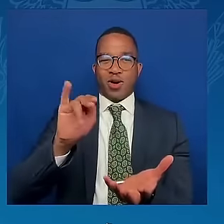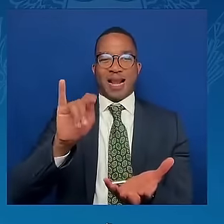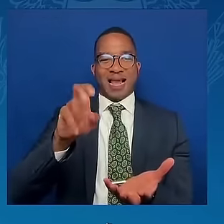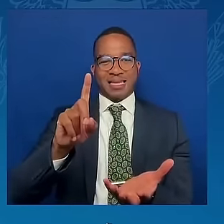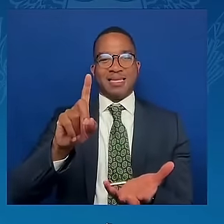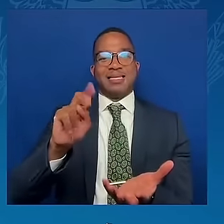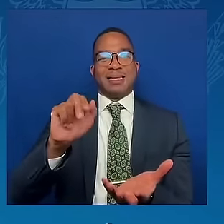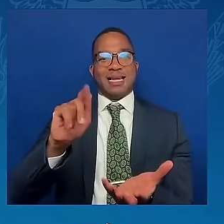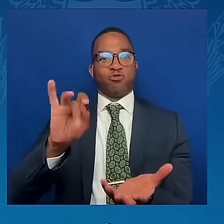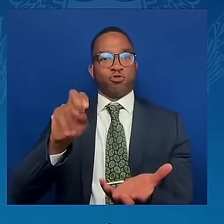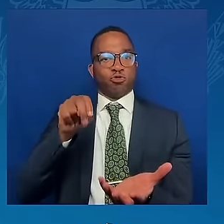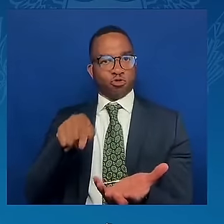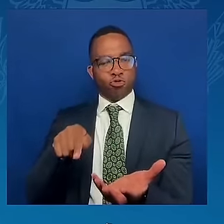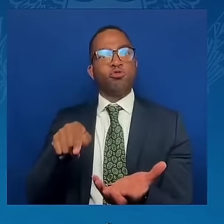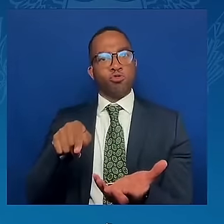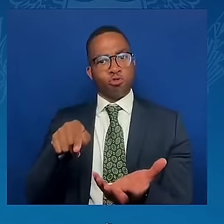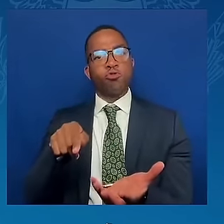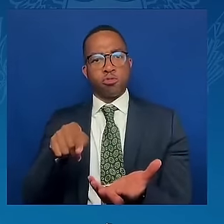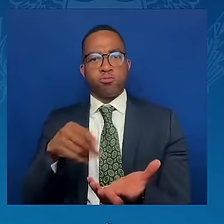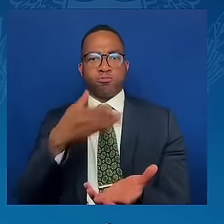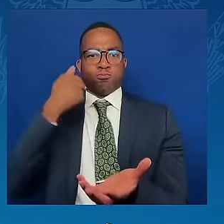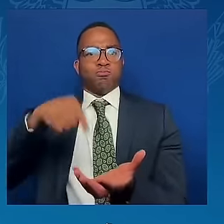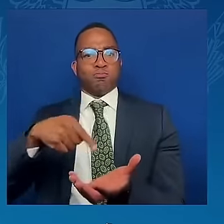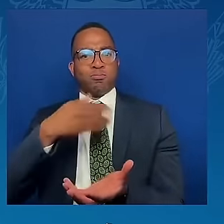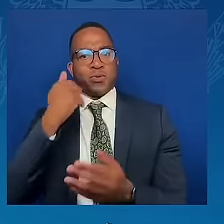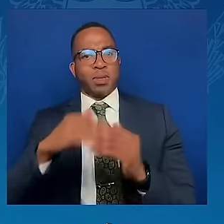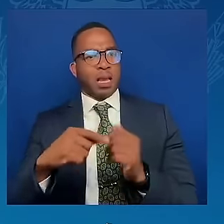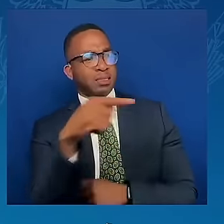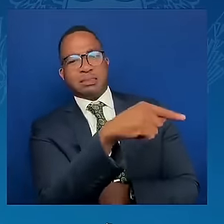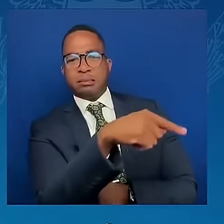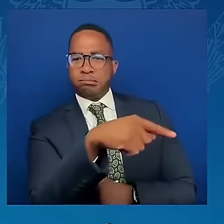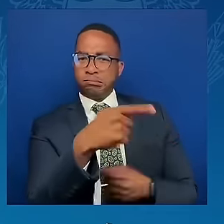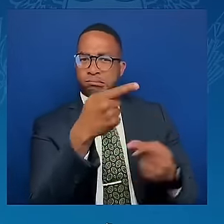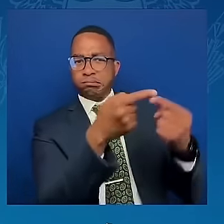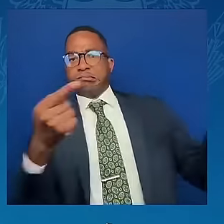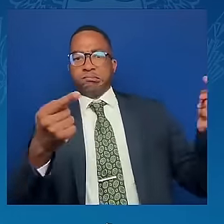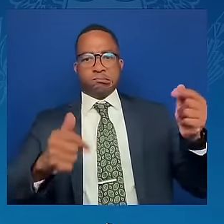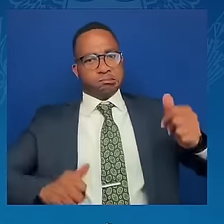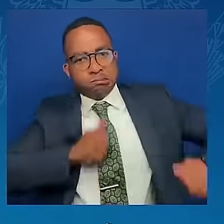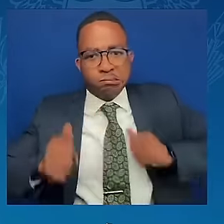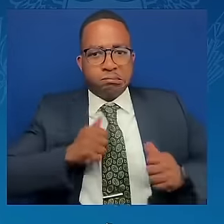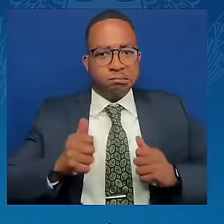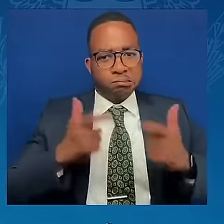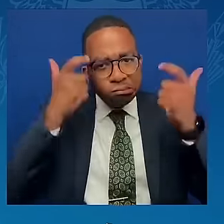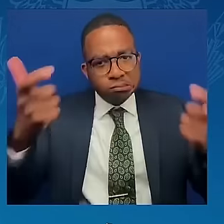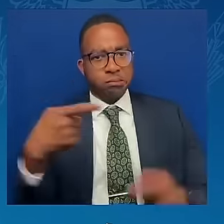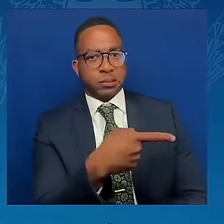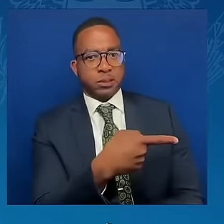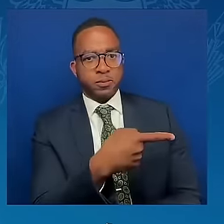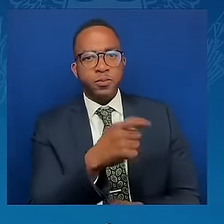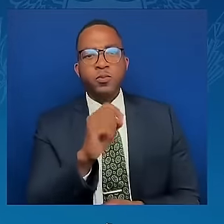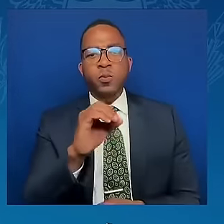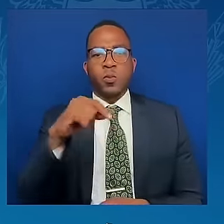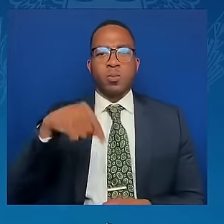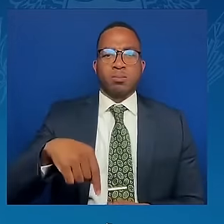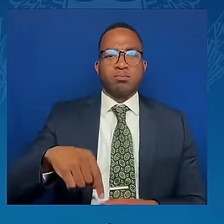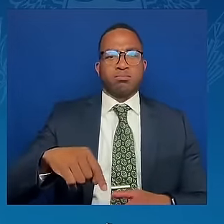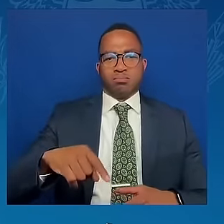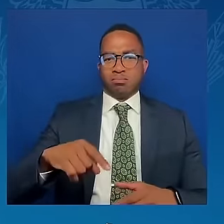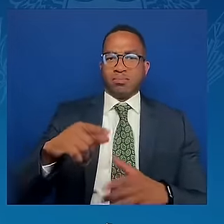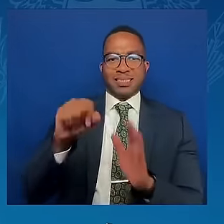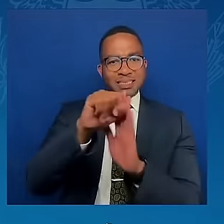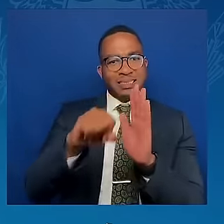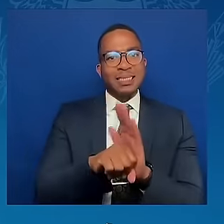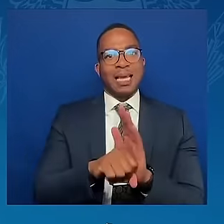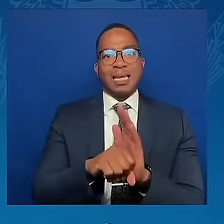Distinguished leaders and representatives of states and international organizations, everyone who is here today for